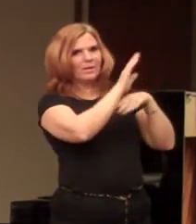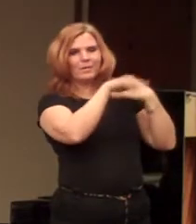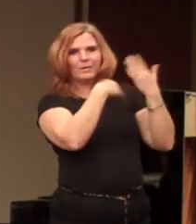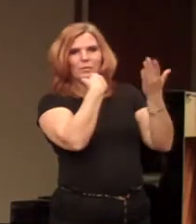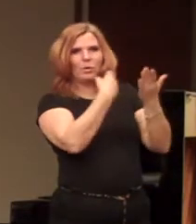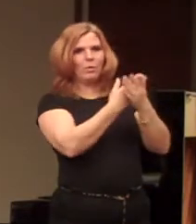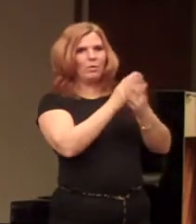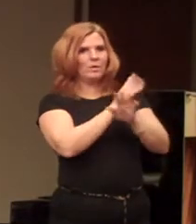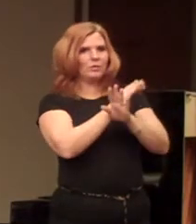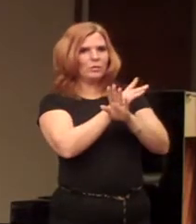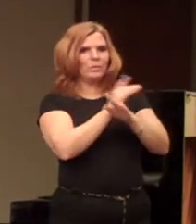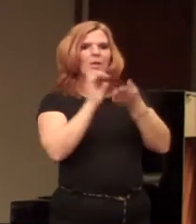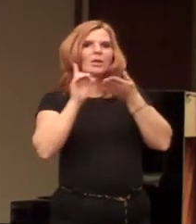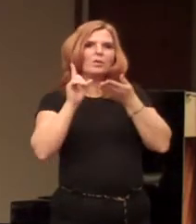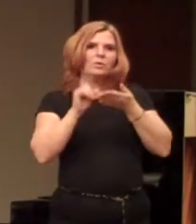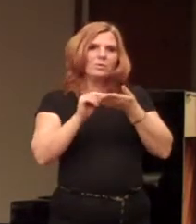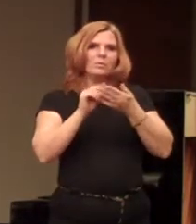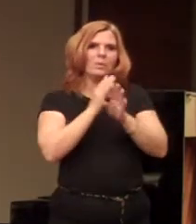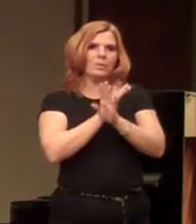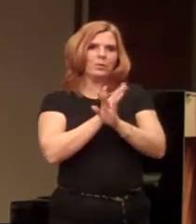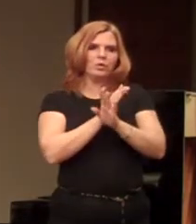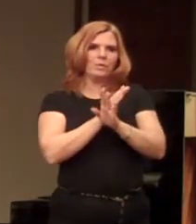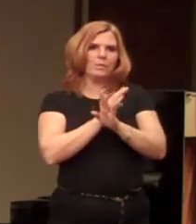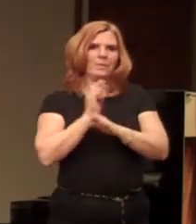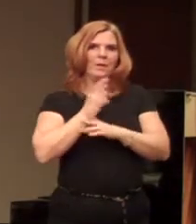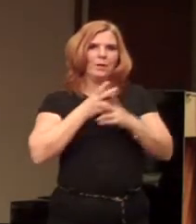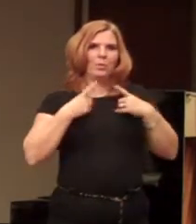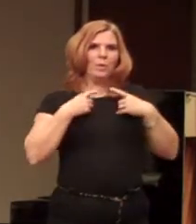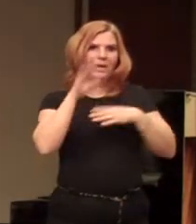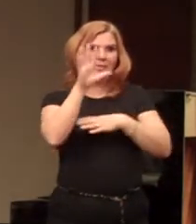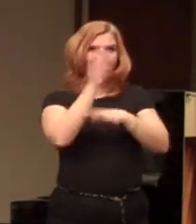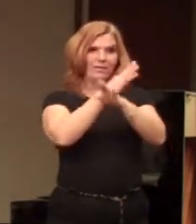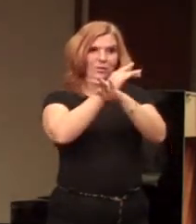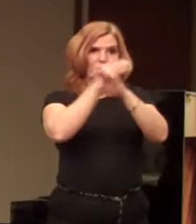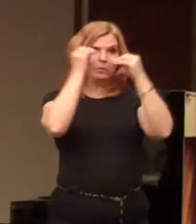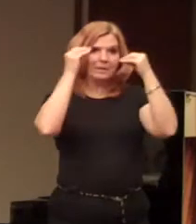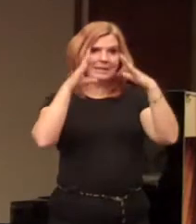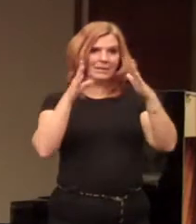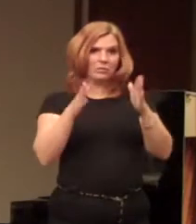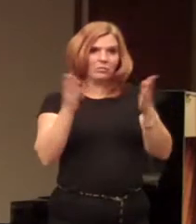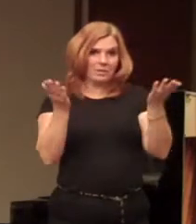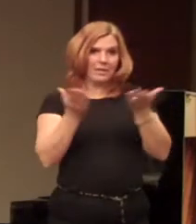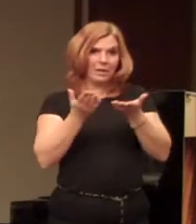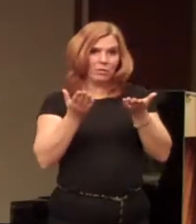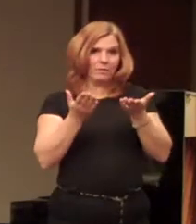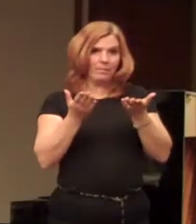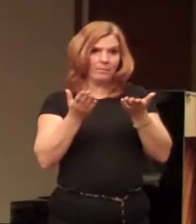German. Newspapers in German. We had five German teachers in the schools here.